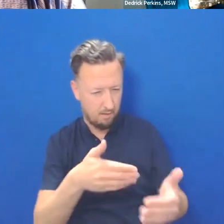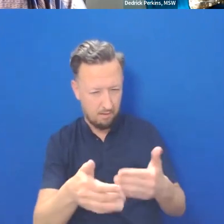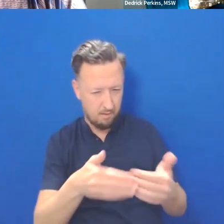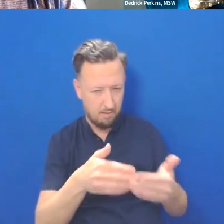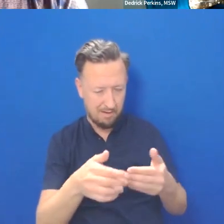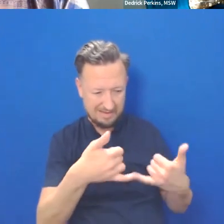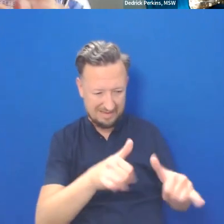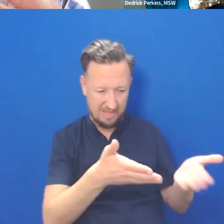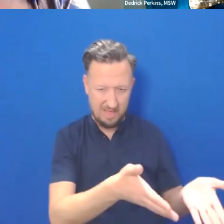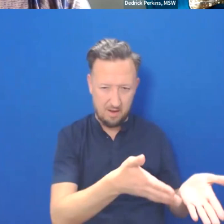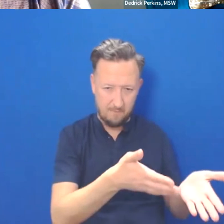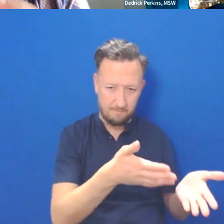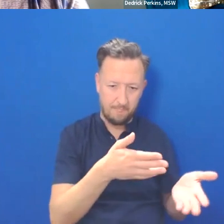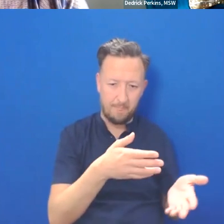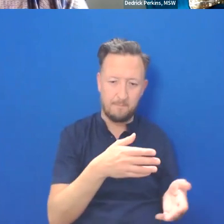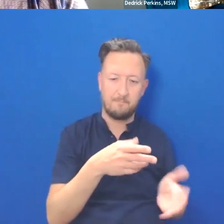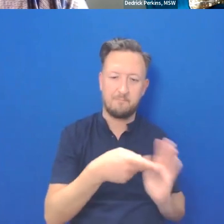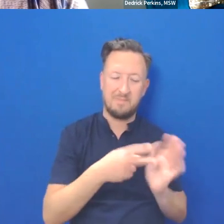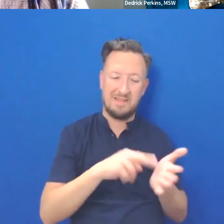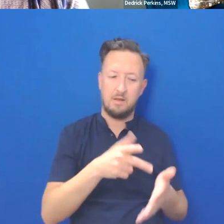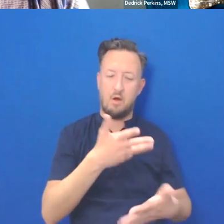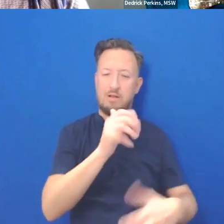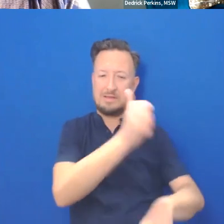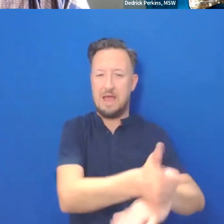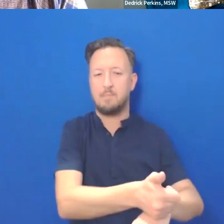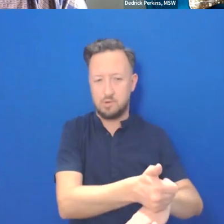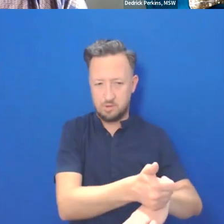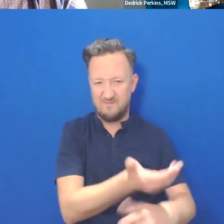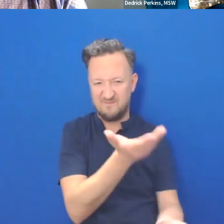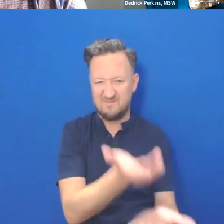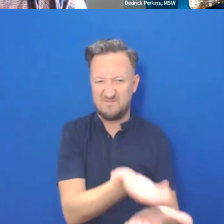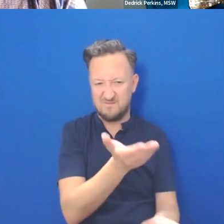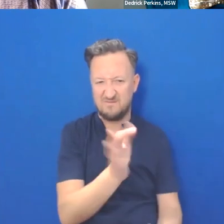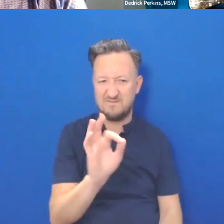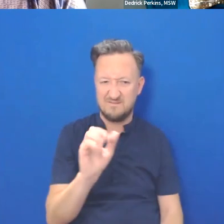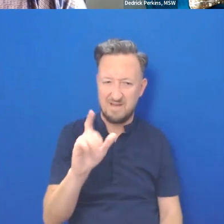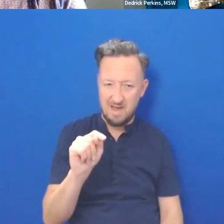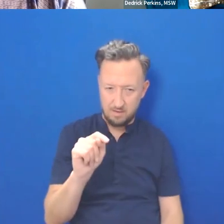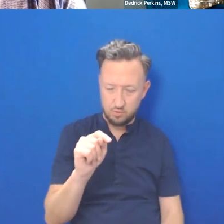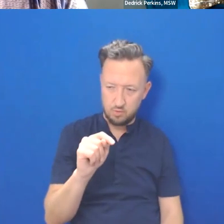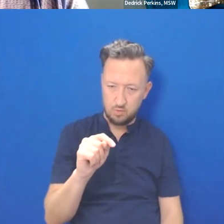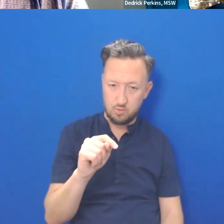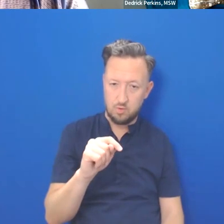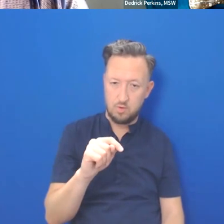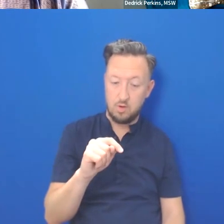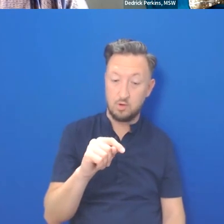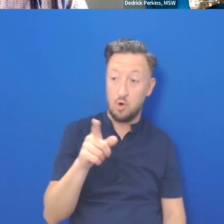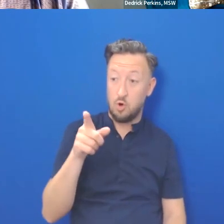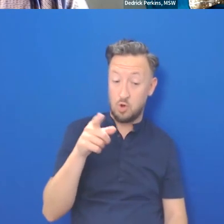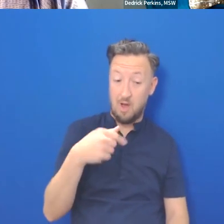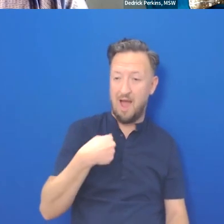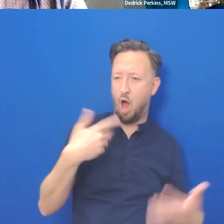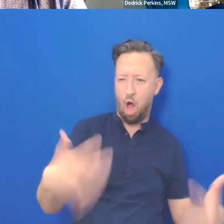is an established fact where the burden of proof to prove otherwise is on someone else.